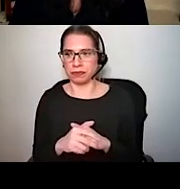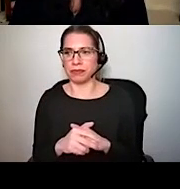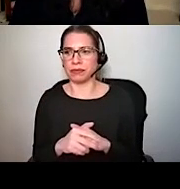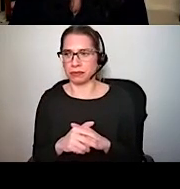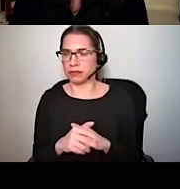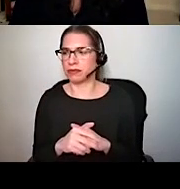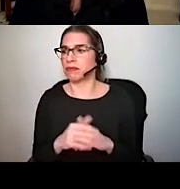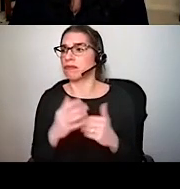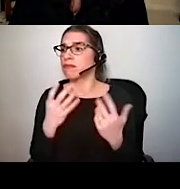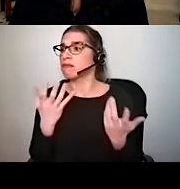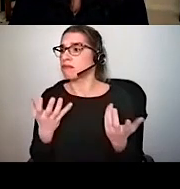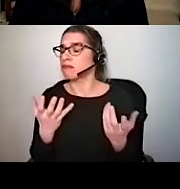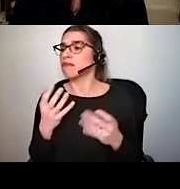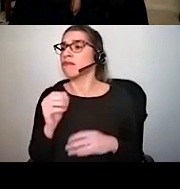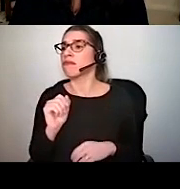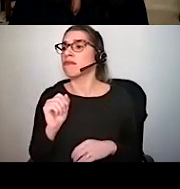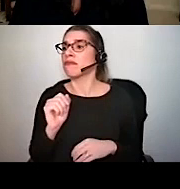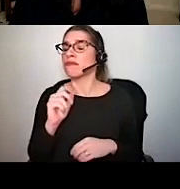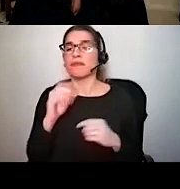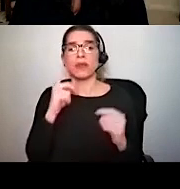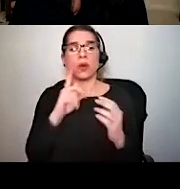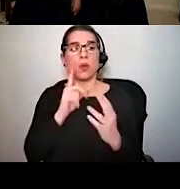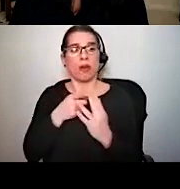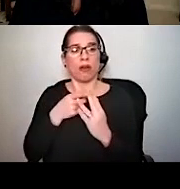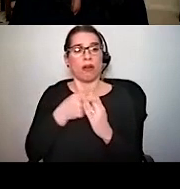little hole that's made in the otic capsule. And so we'll see them.